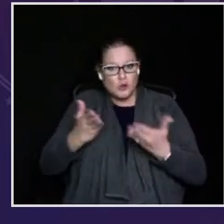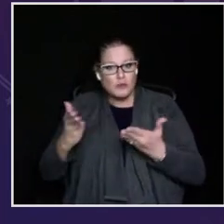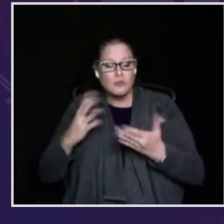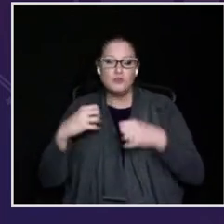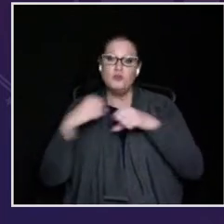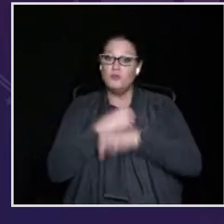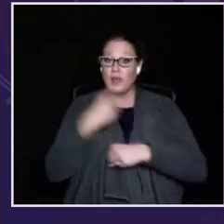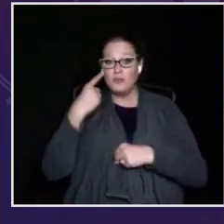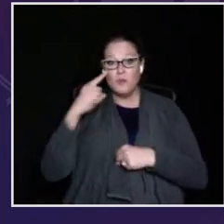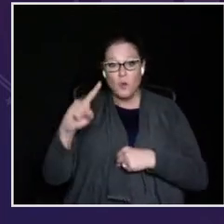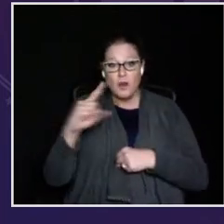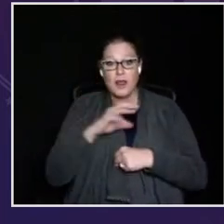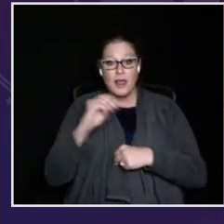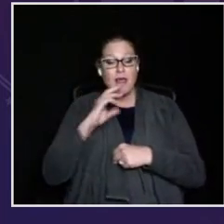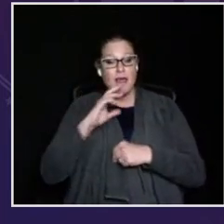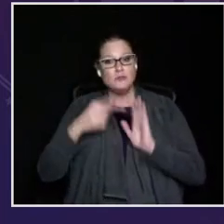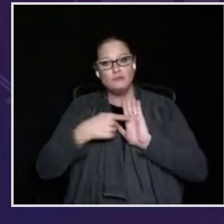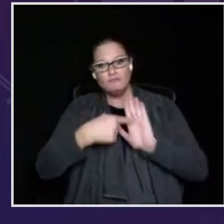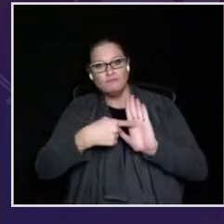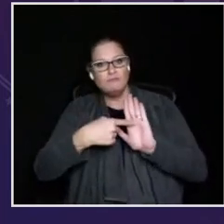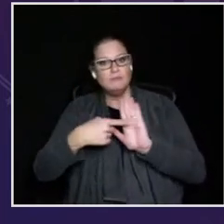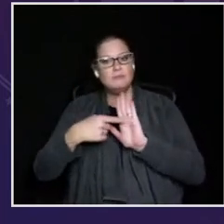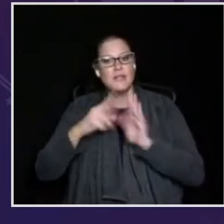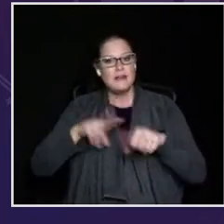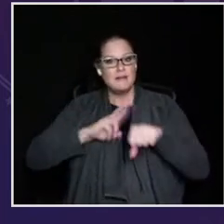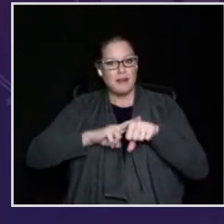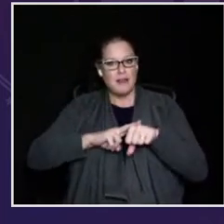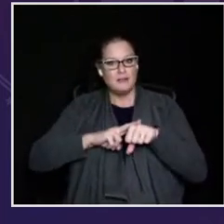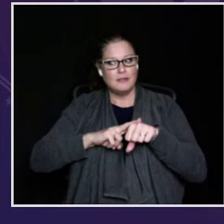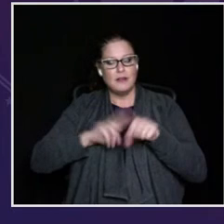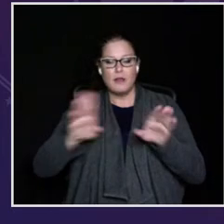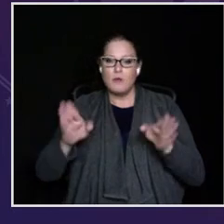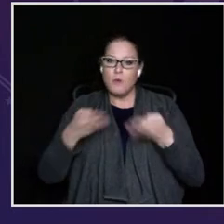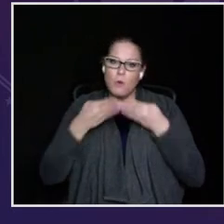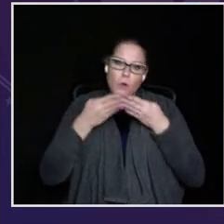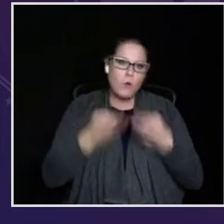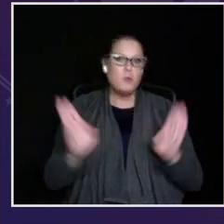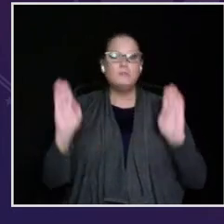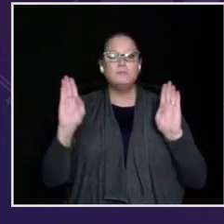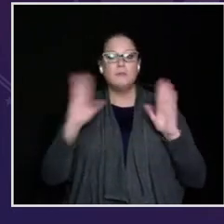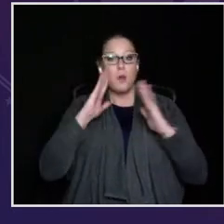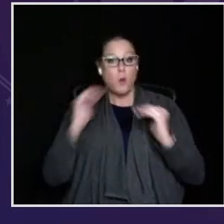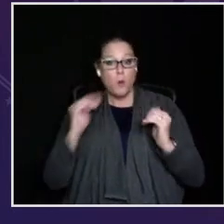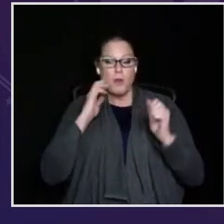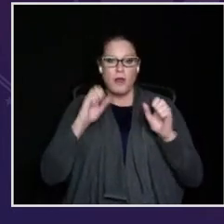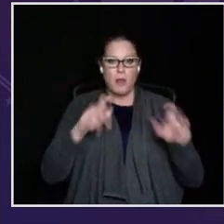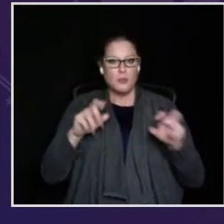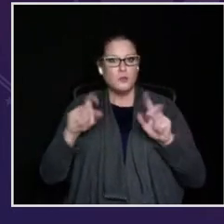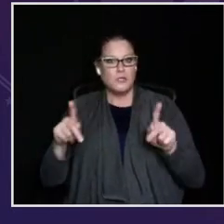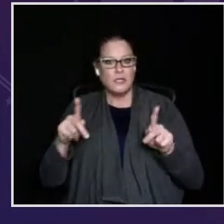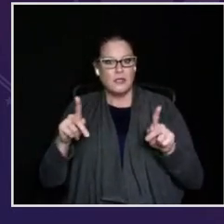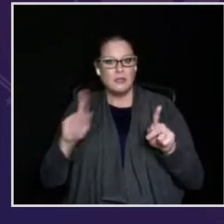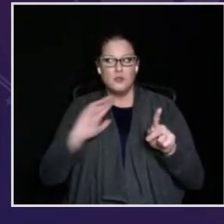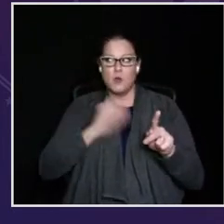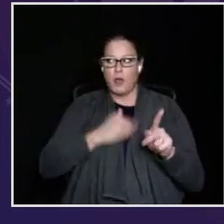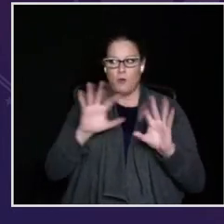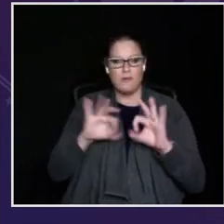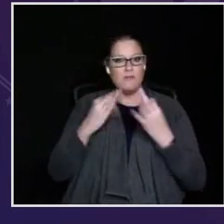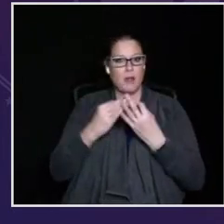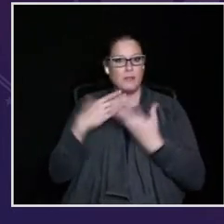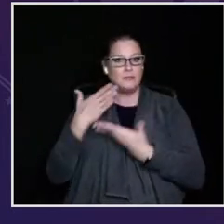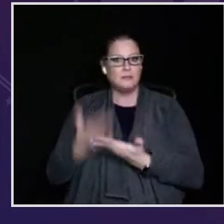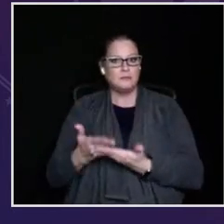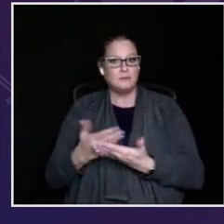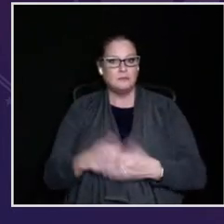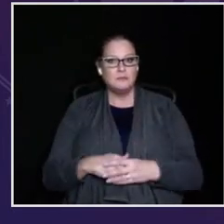Two daughters of immigrants there to serve, to fight for, and to reflect the nation that had opened